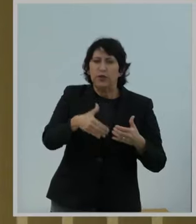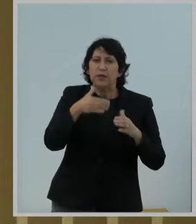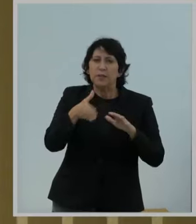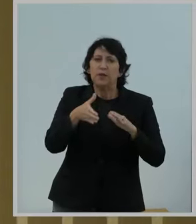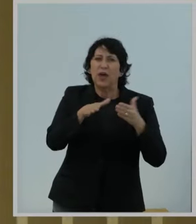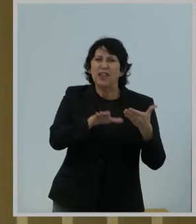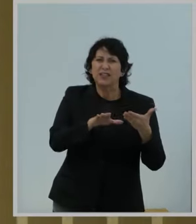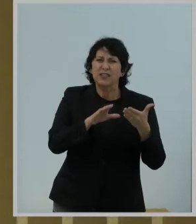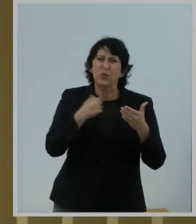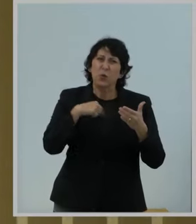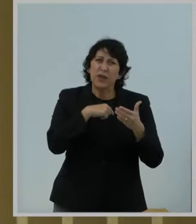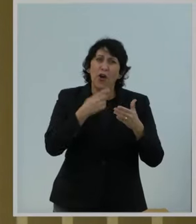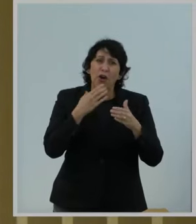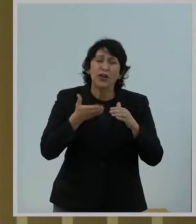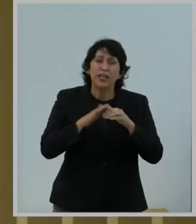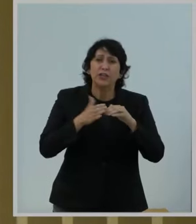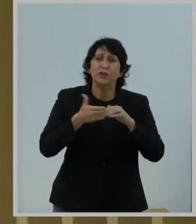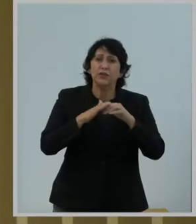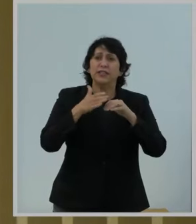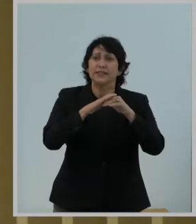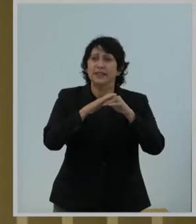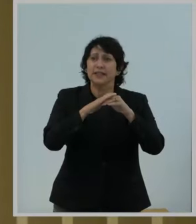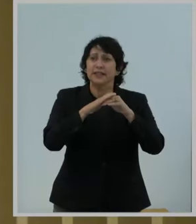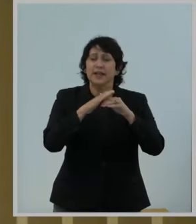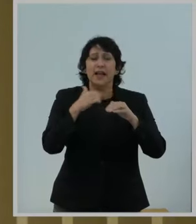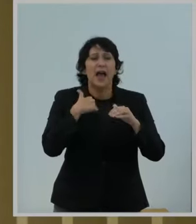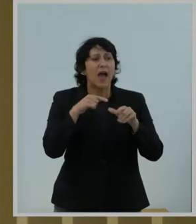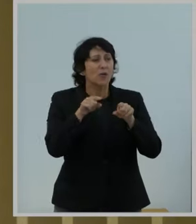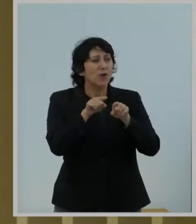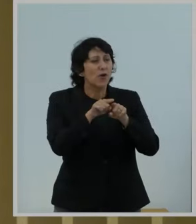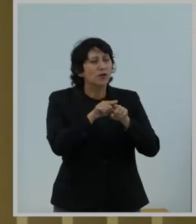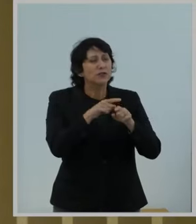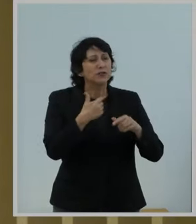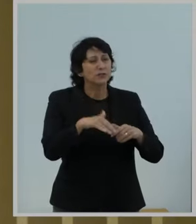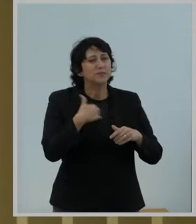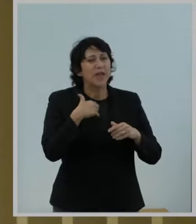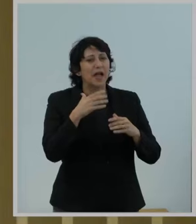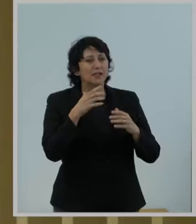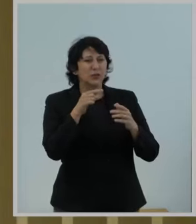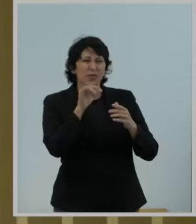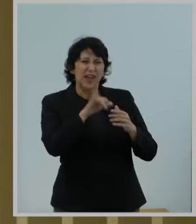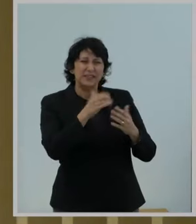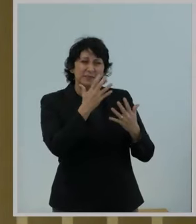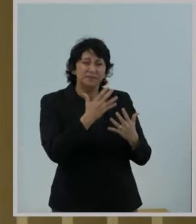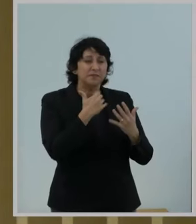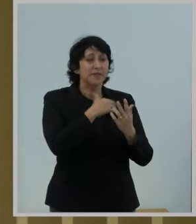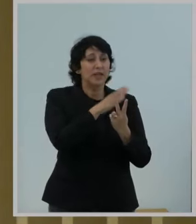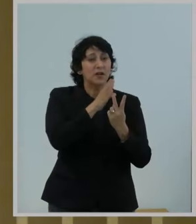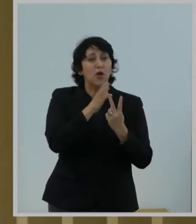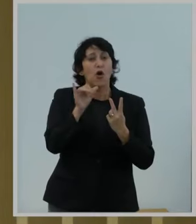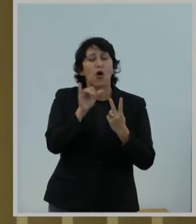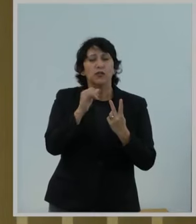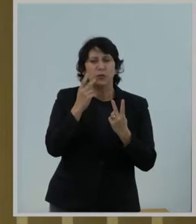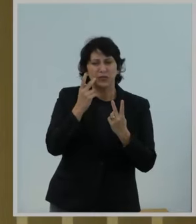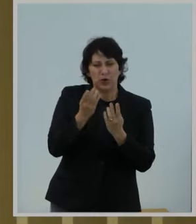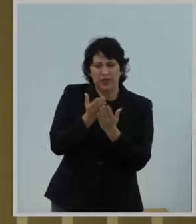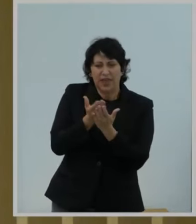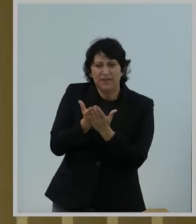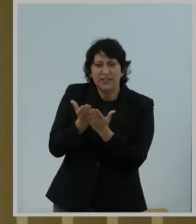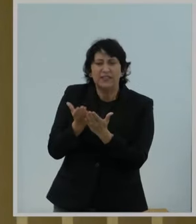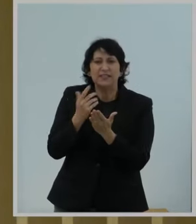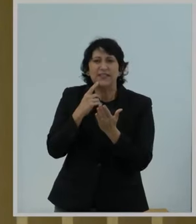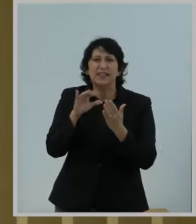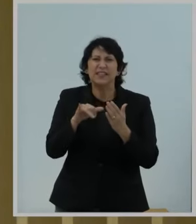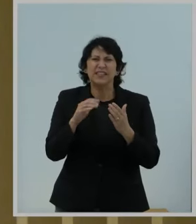continue to increase. I would also be remiss if I didn't point out, as we heard, that evidence shows that this crisis